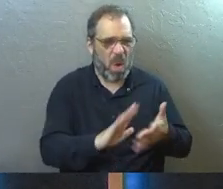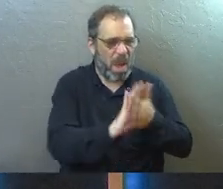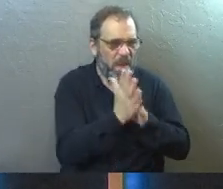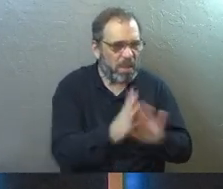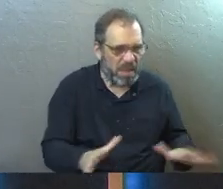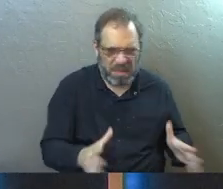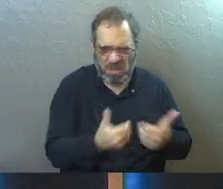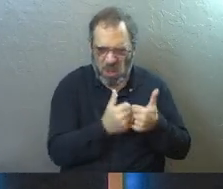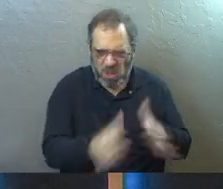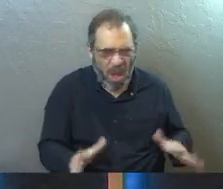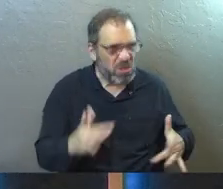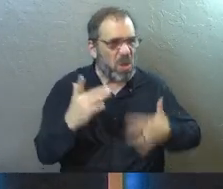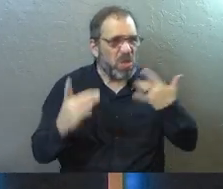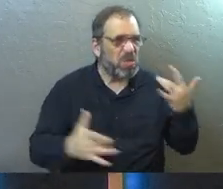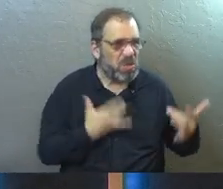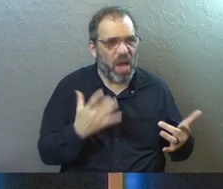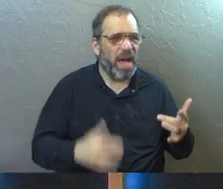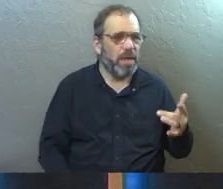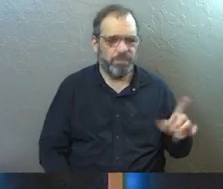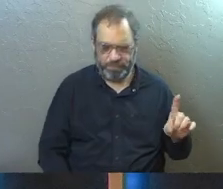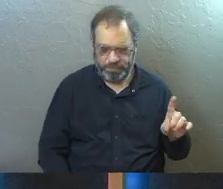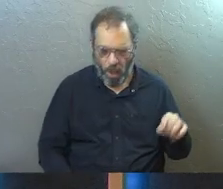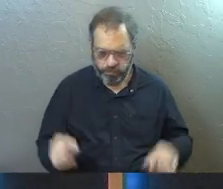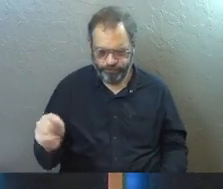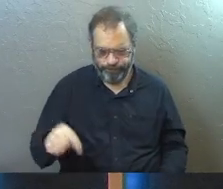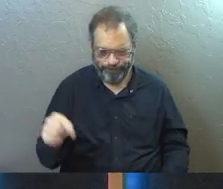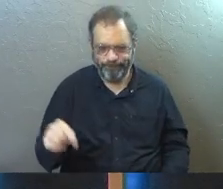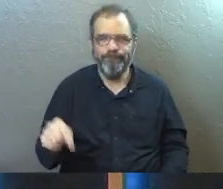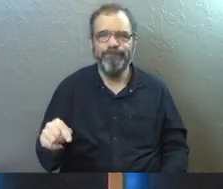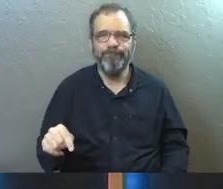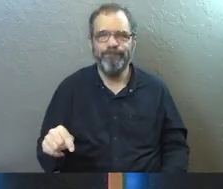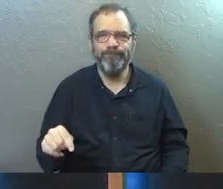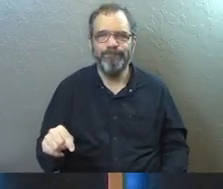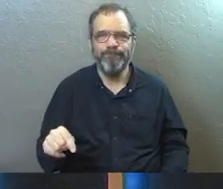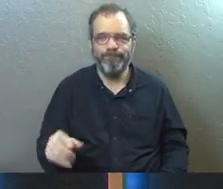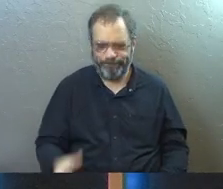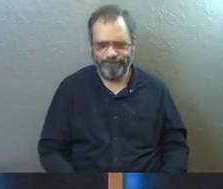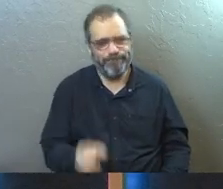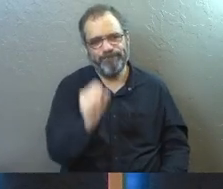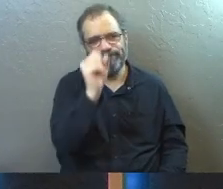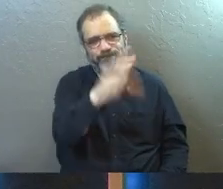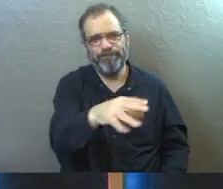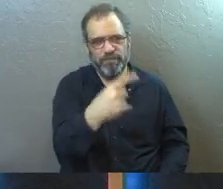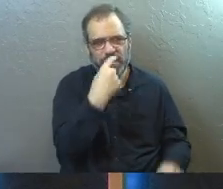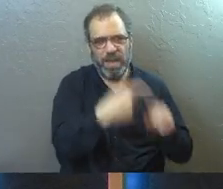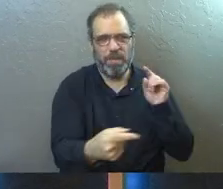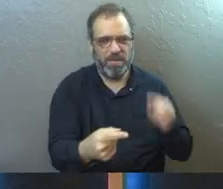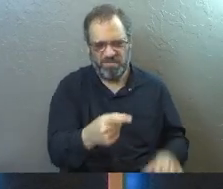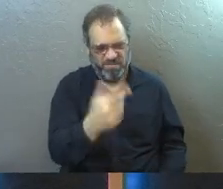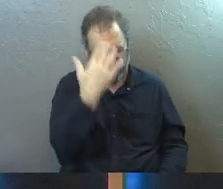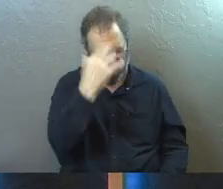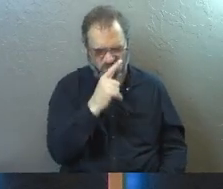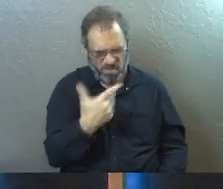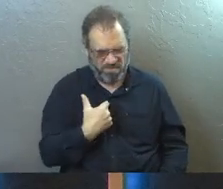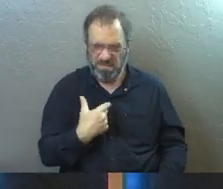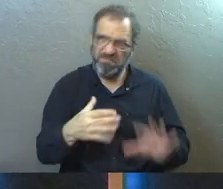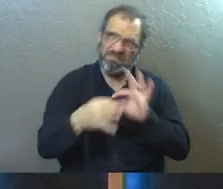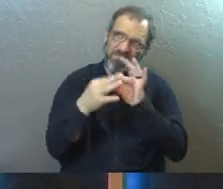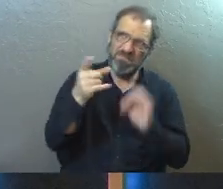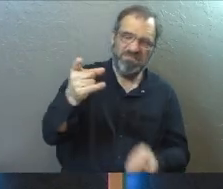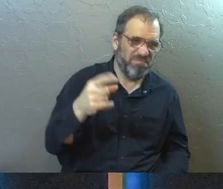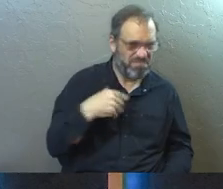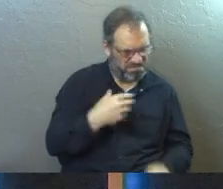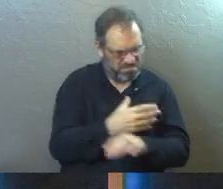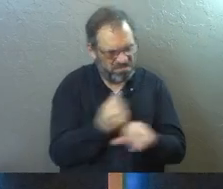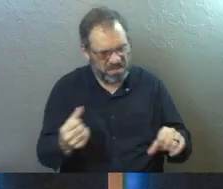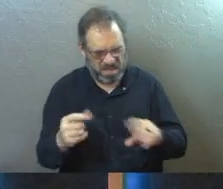peace or lost his joy, he would declare that back to the enemy. You don't know me. I'm a child of God.